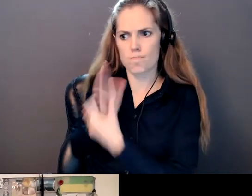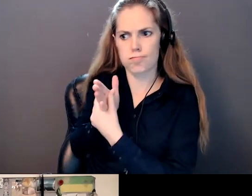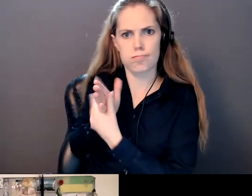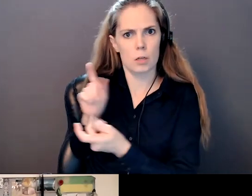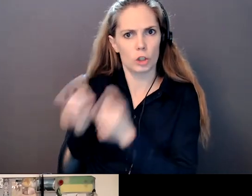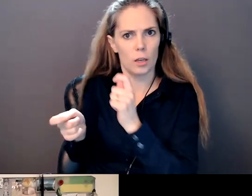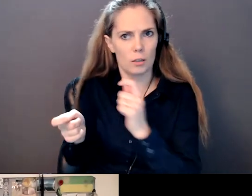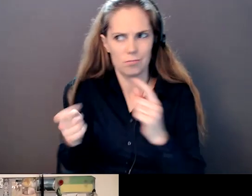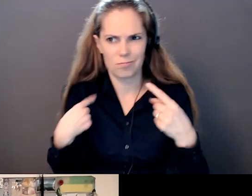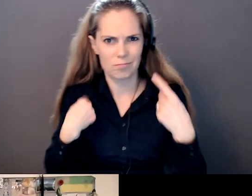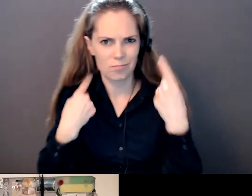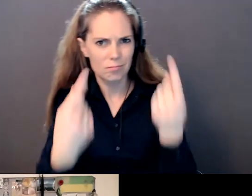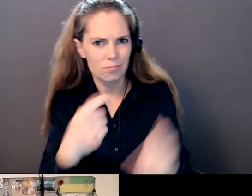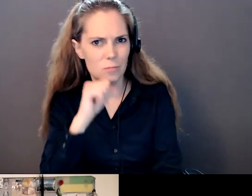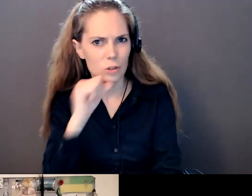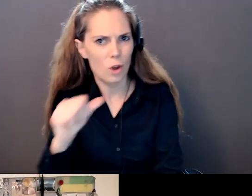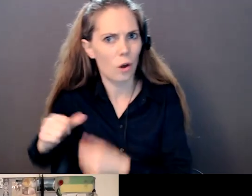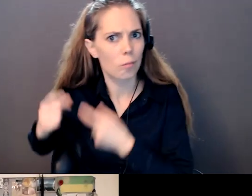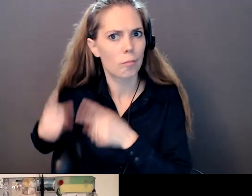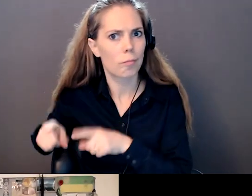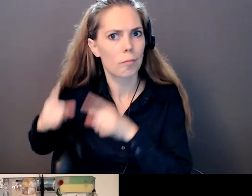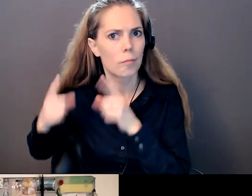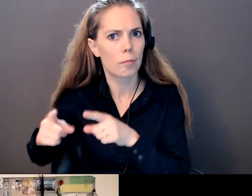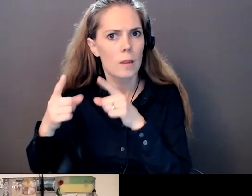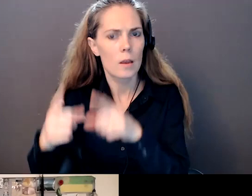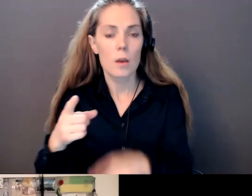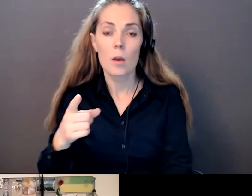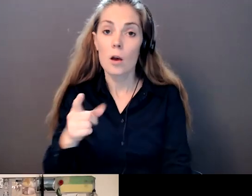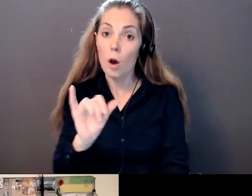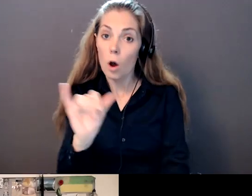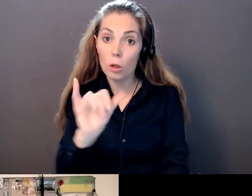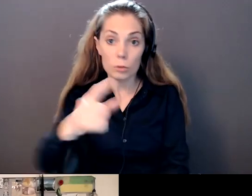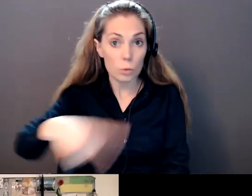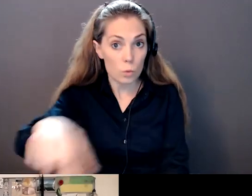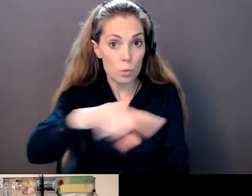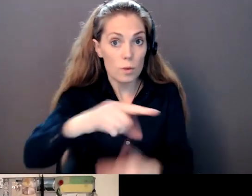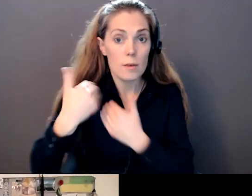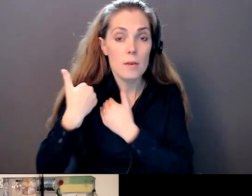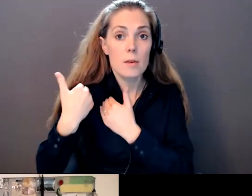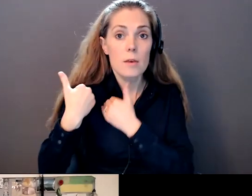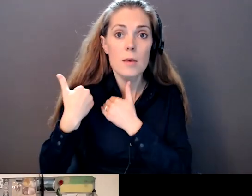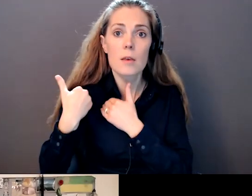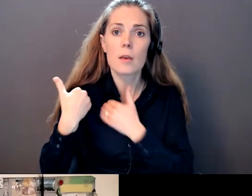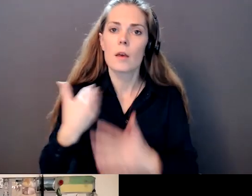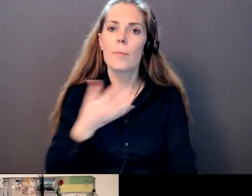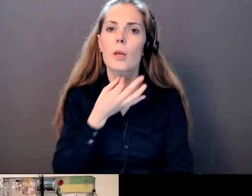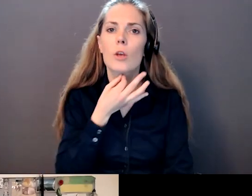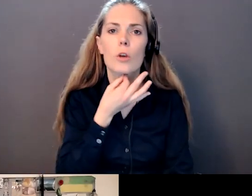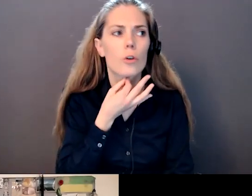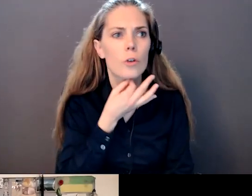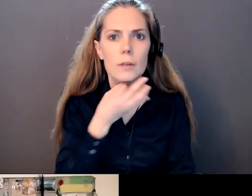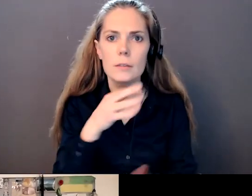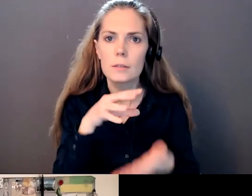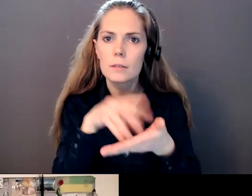individuals, as service providers and as governments, to know who people are, who Indigenous people are in their